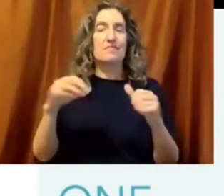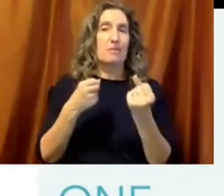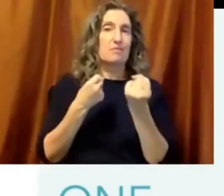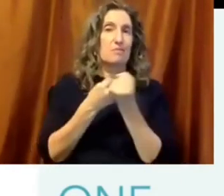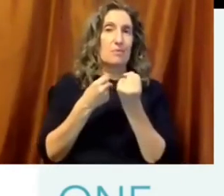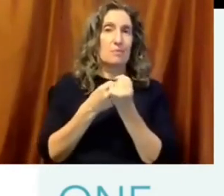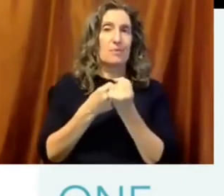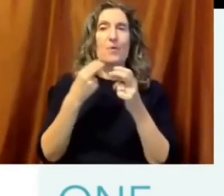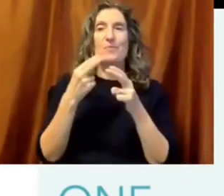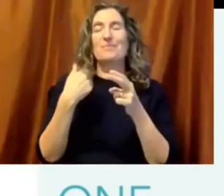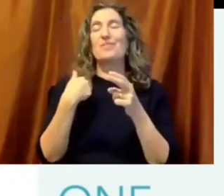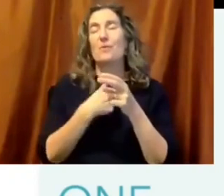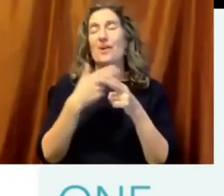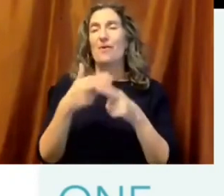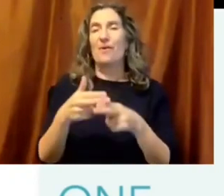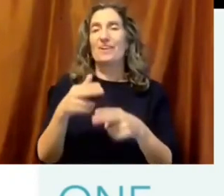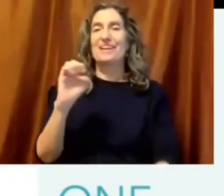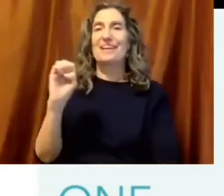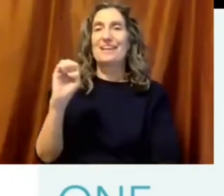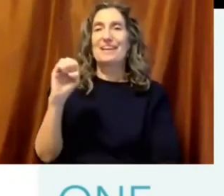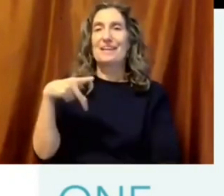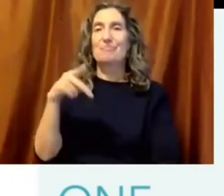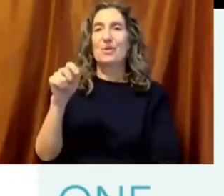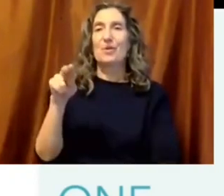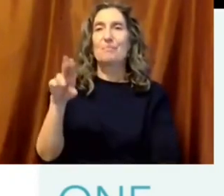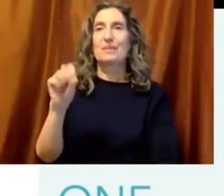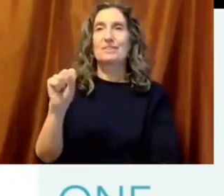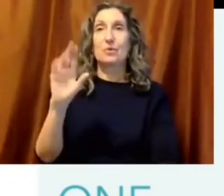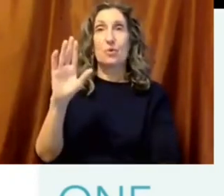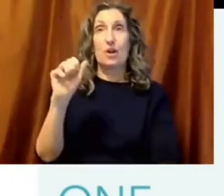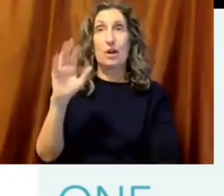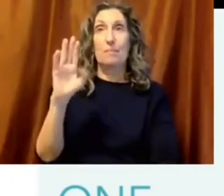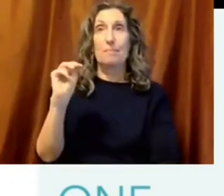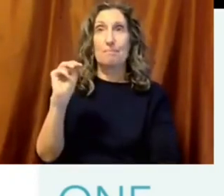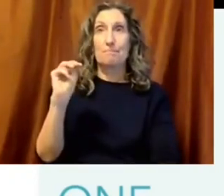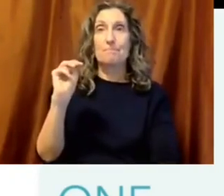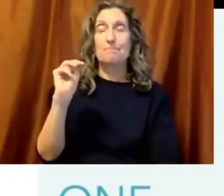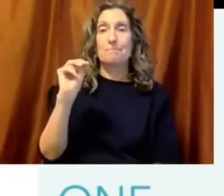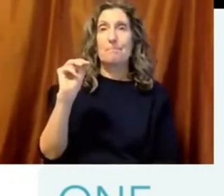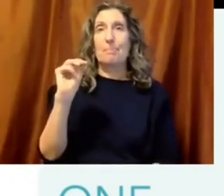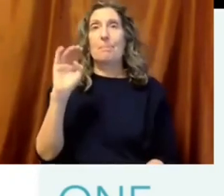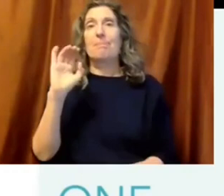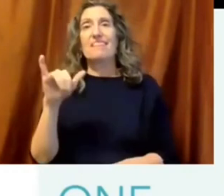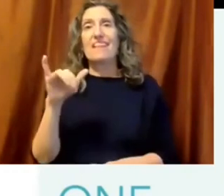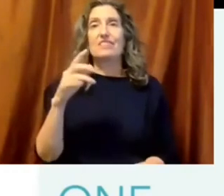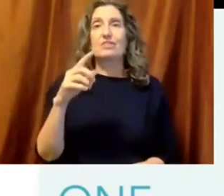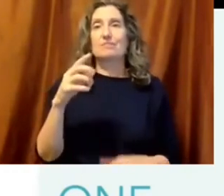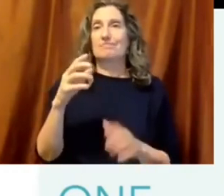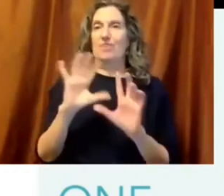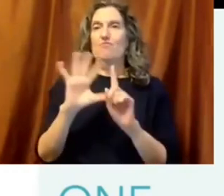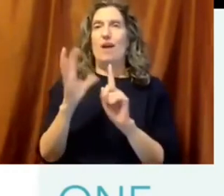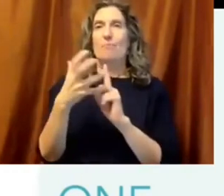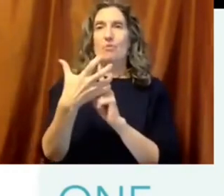health, um, early childhood schools, afterschool, uh, programs, colleges came together and said, let's start one